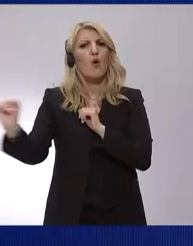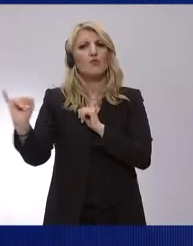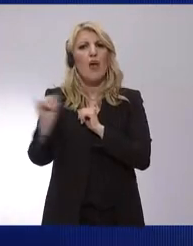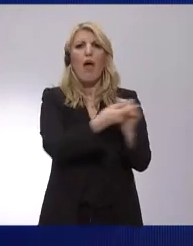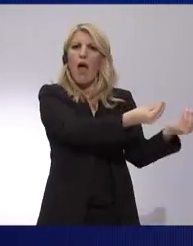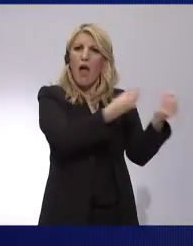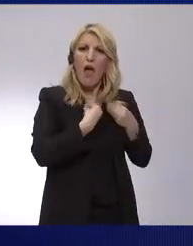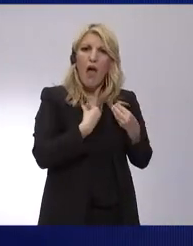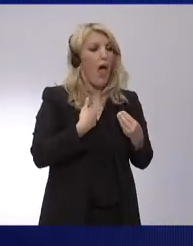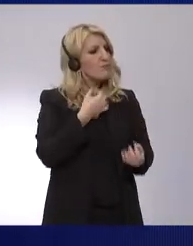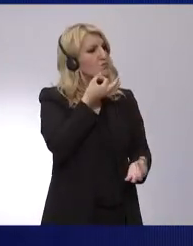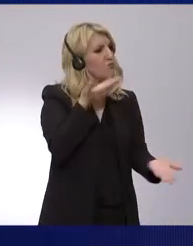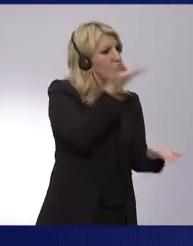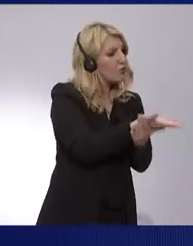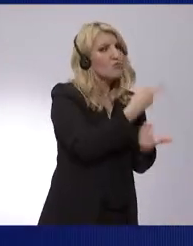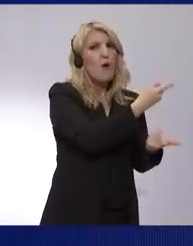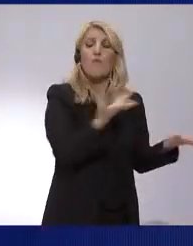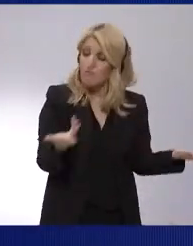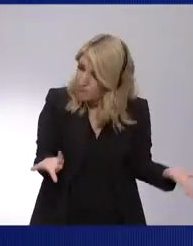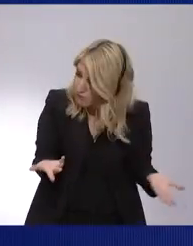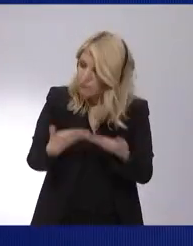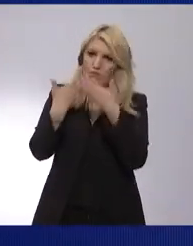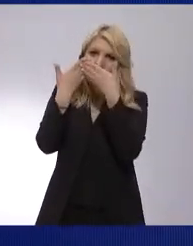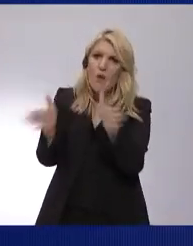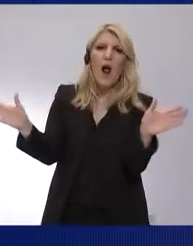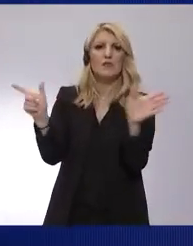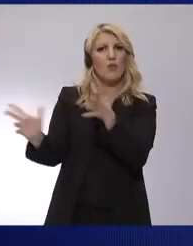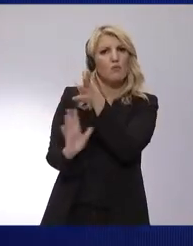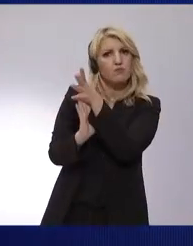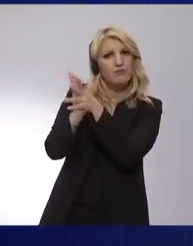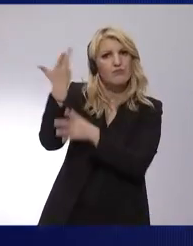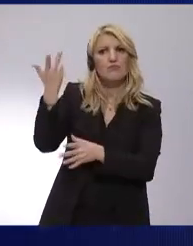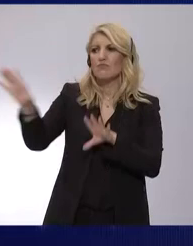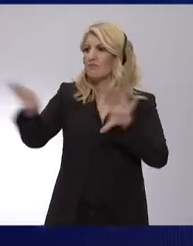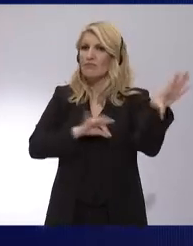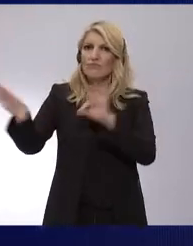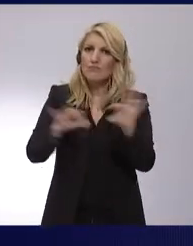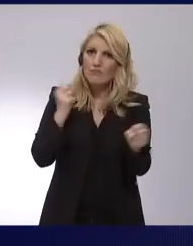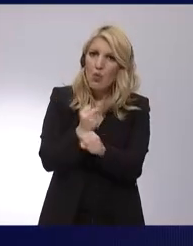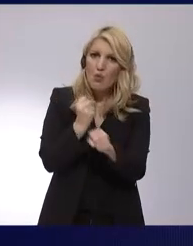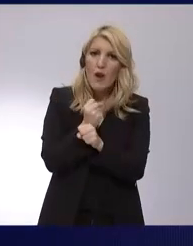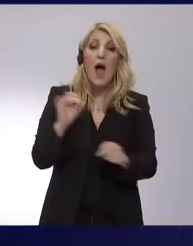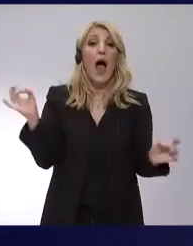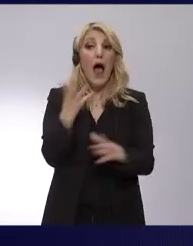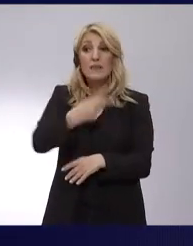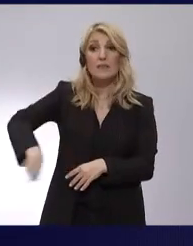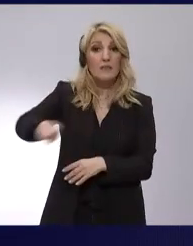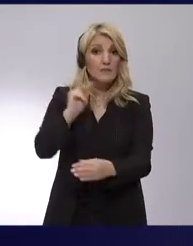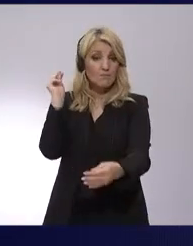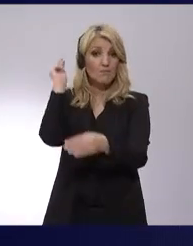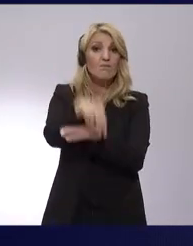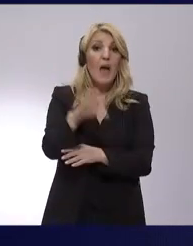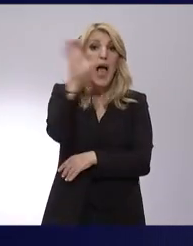means voting for a competitive Europe that breaks down barriers for businesses, not creates new ones.